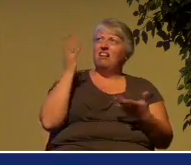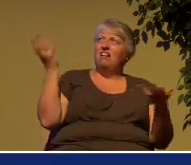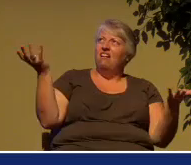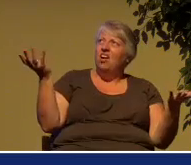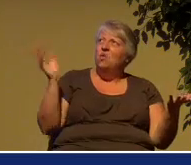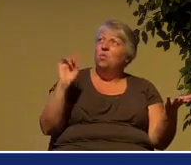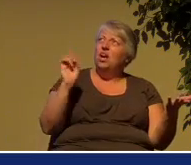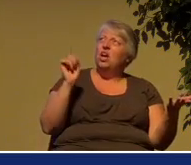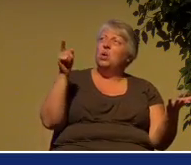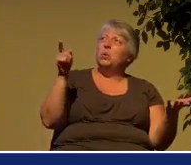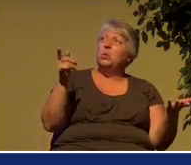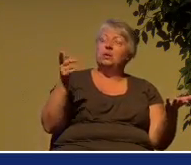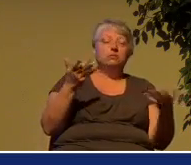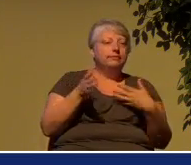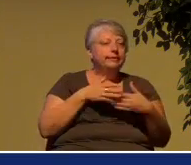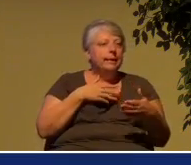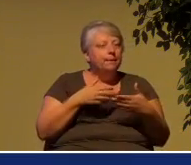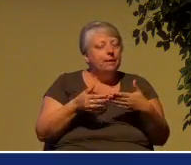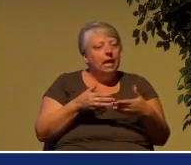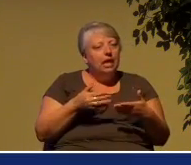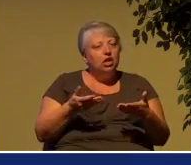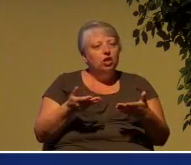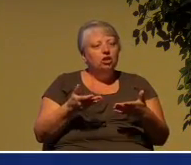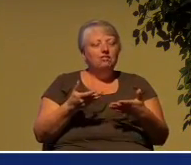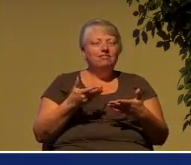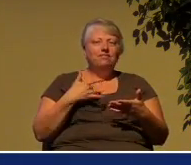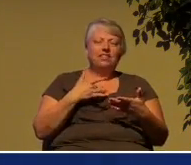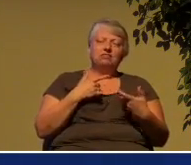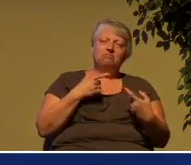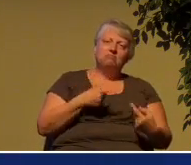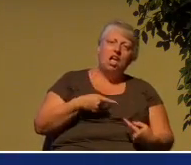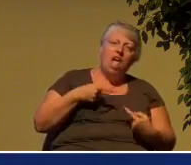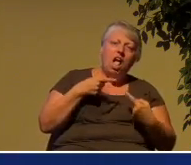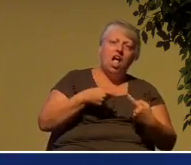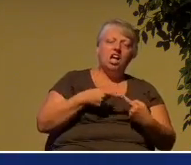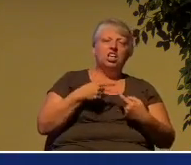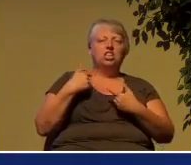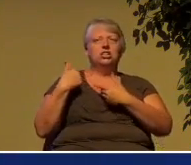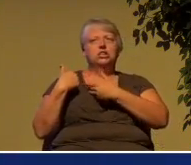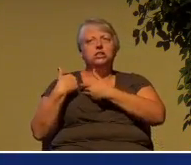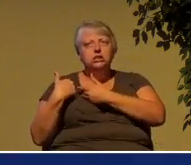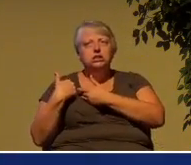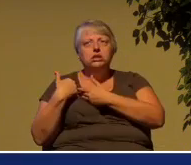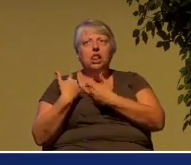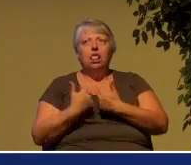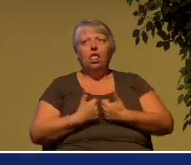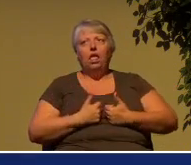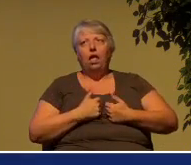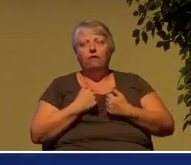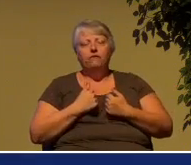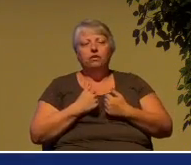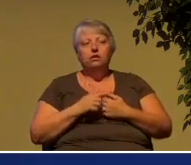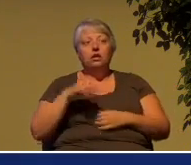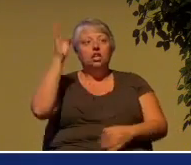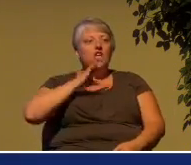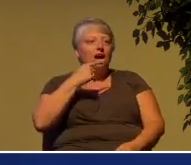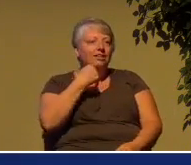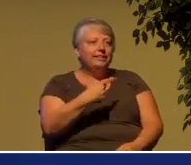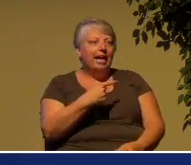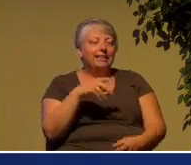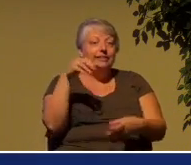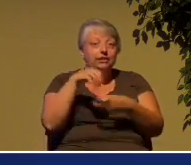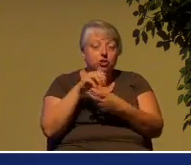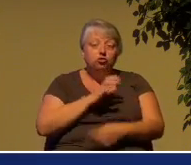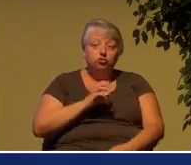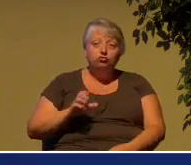the struggles and the burdens and the battles of life. God says, in Christ you are mine. My